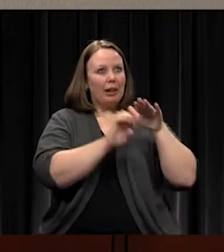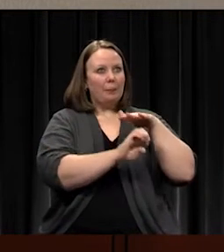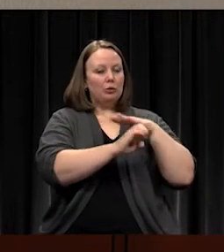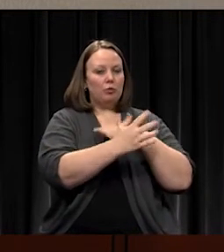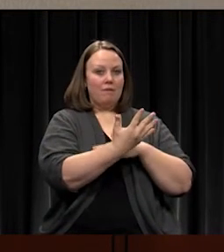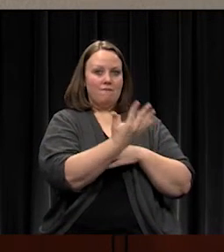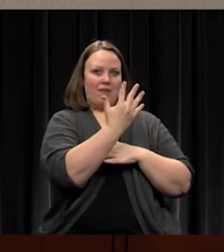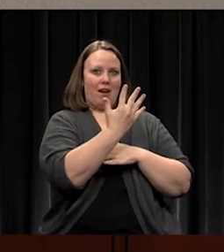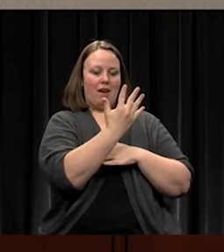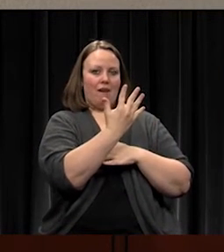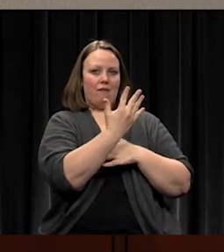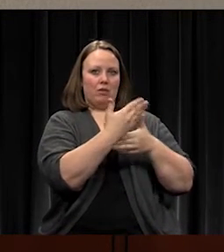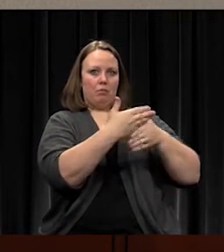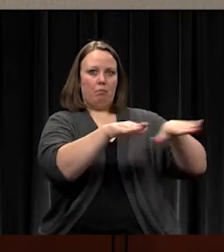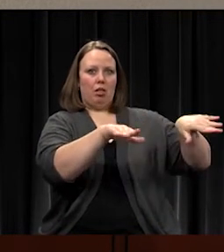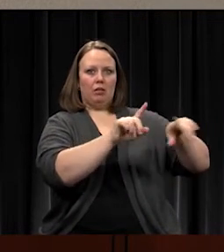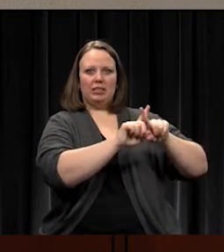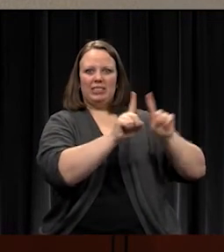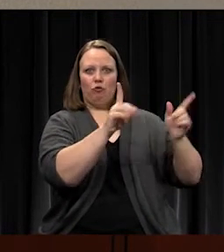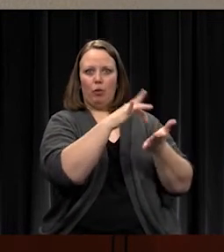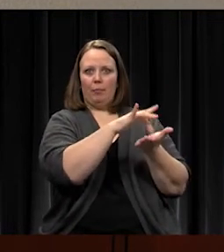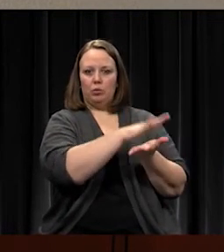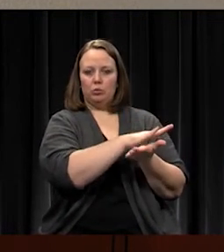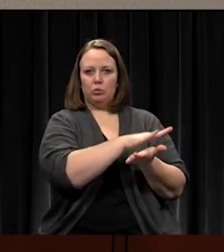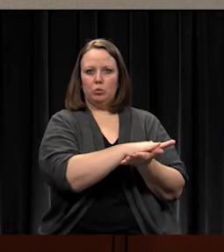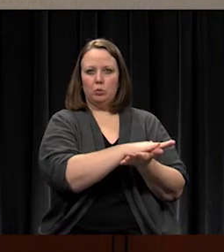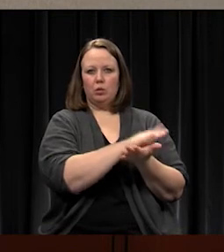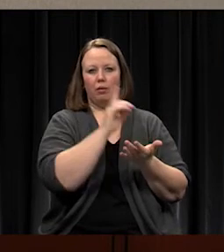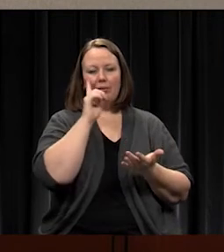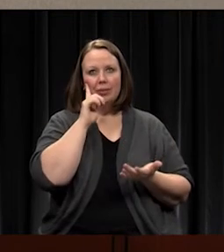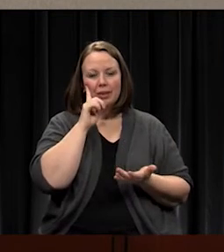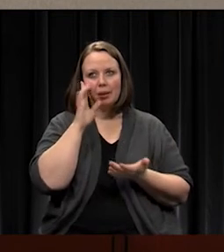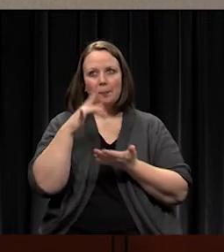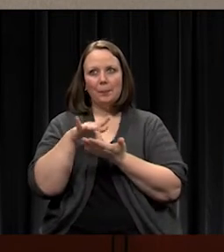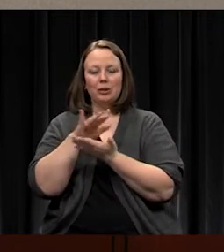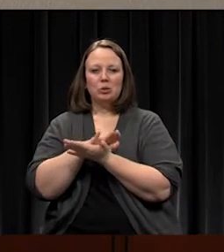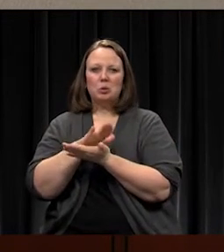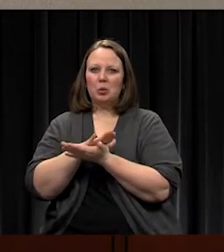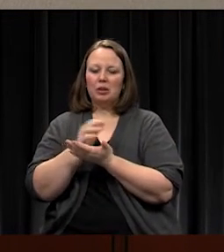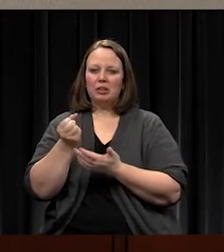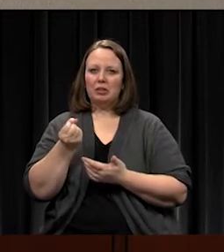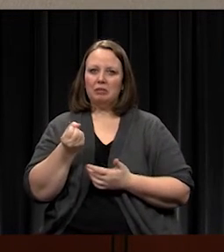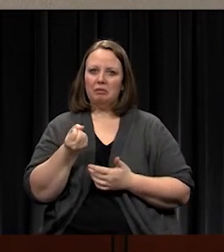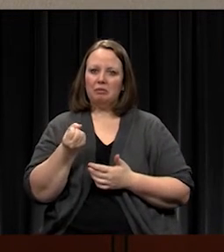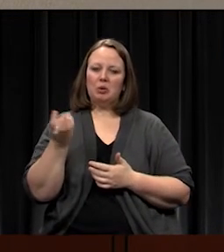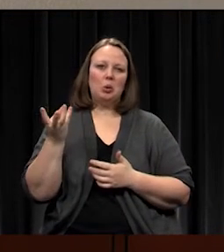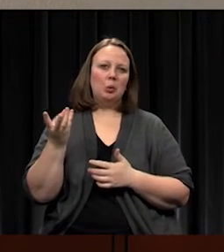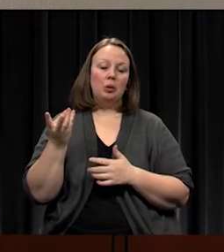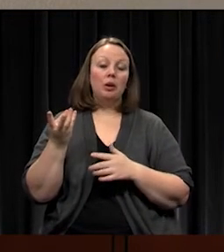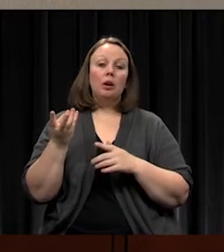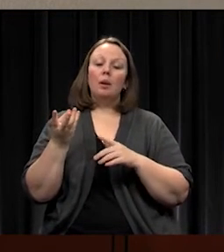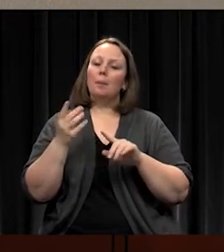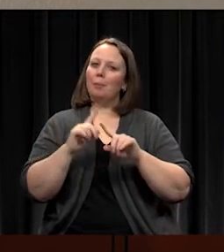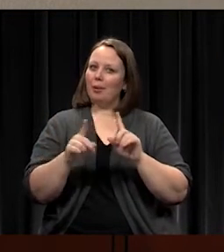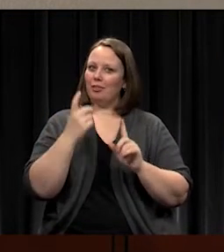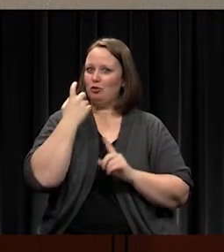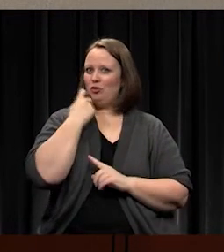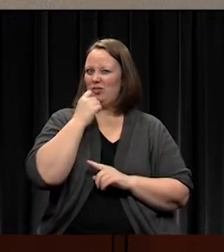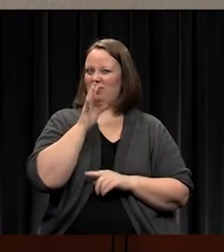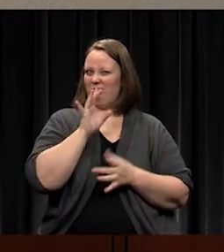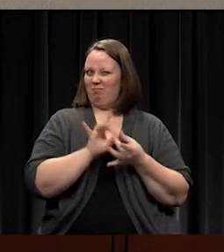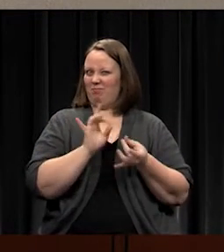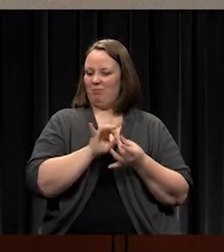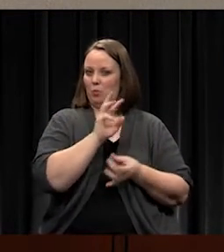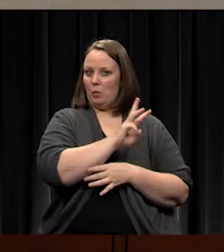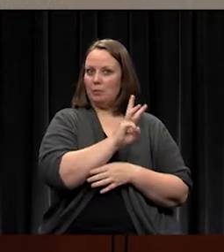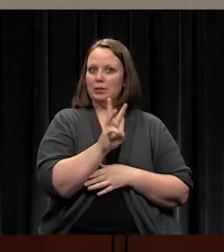schools. And then I want to say a small number of middle schools. But on that website, in the PowerPoint, because the